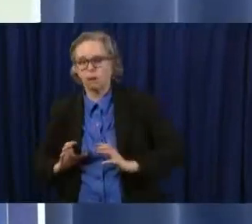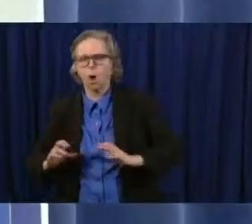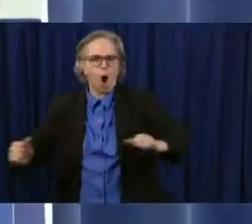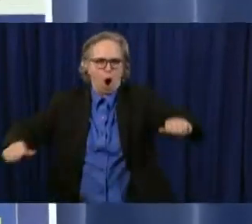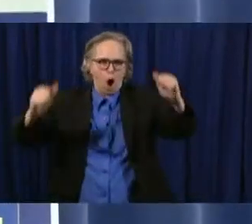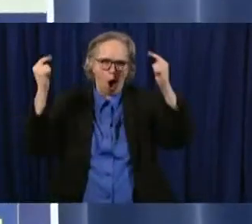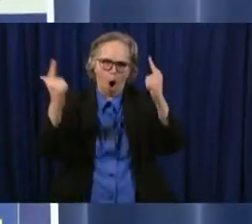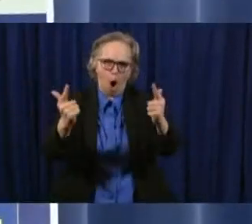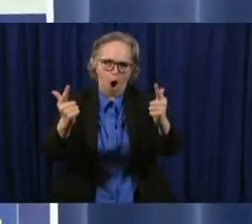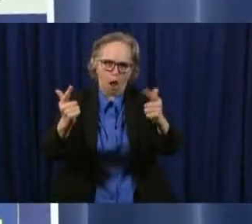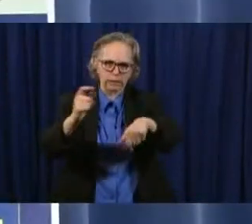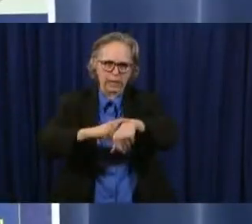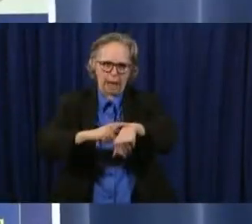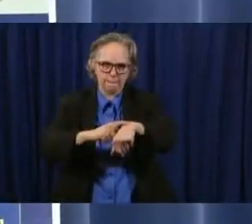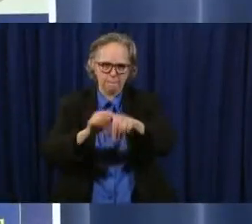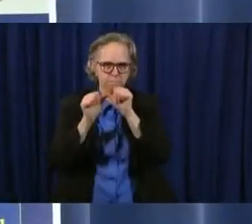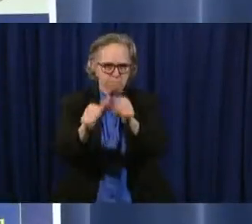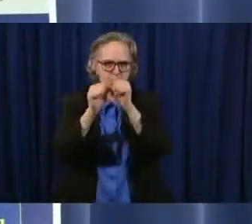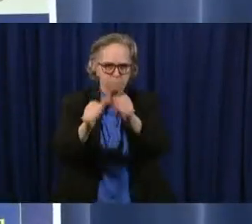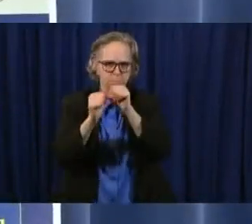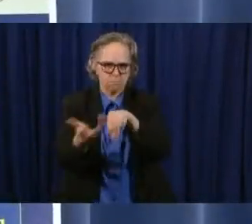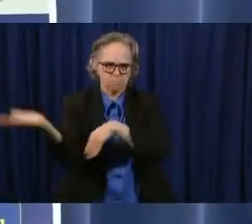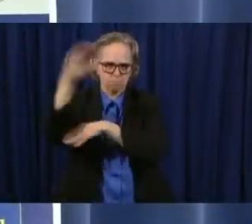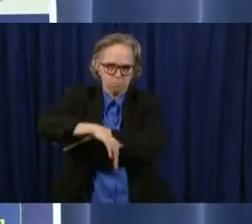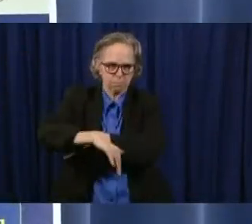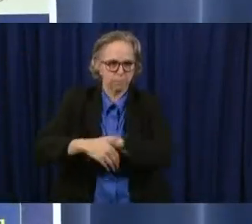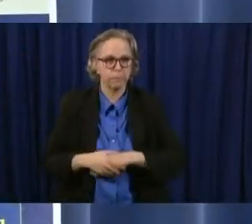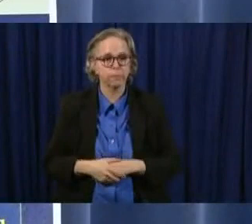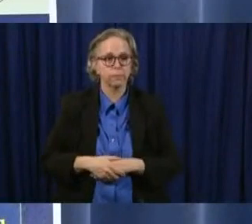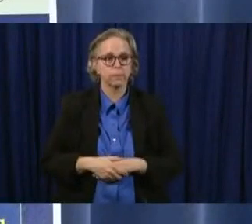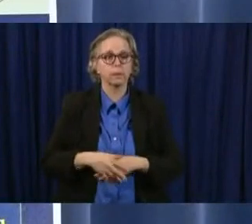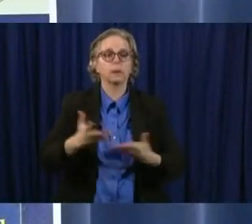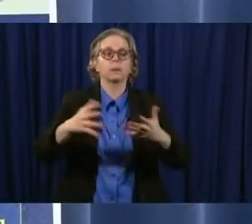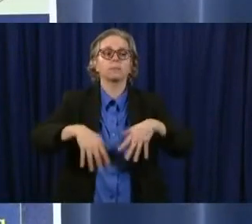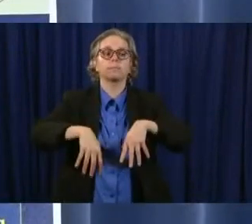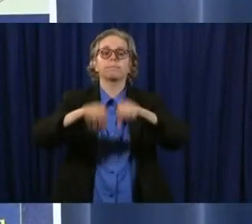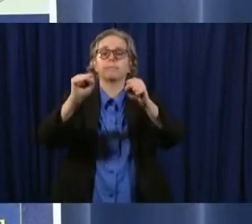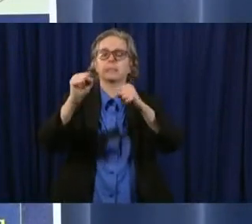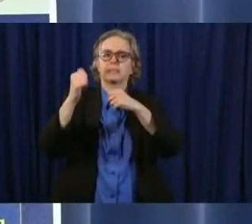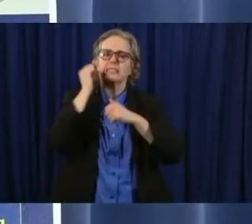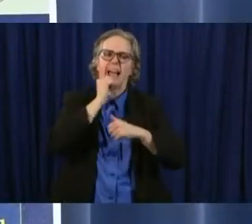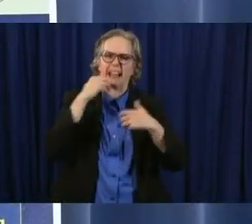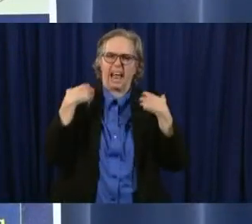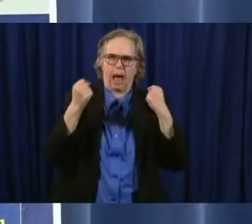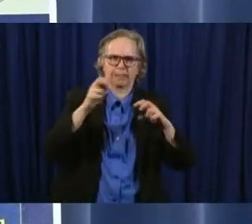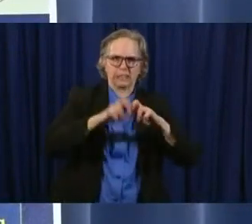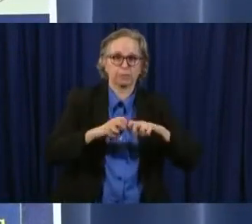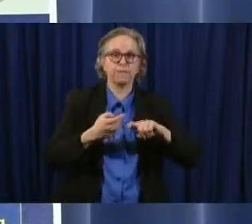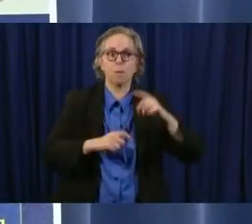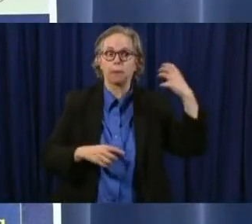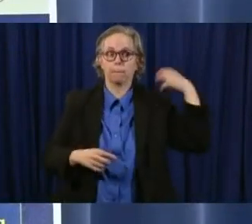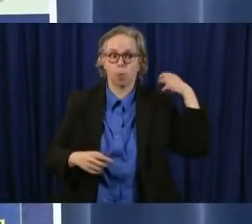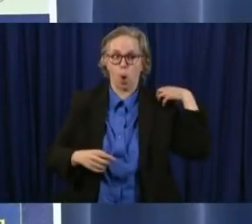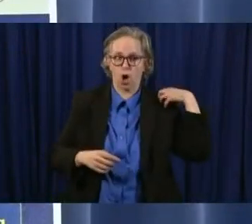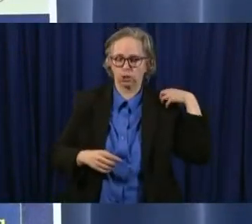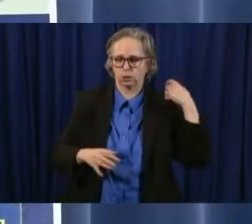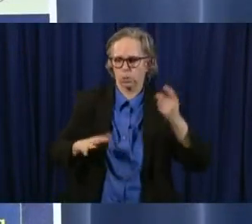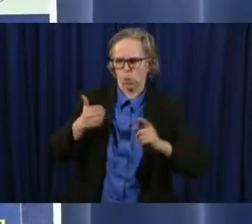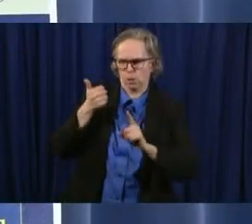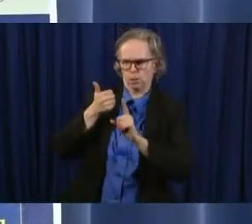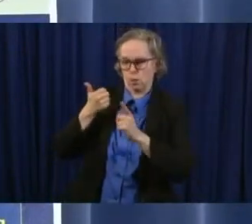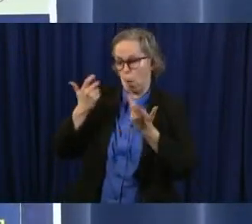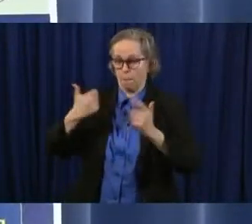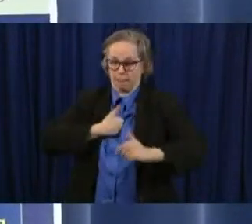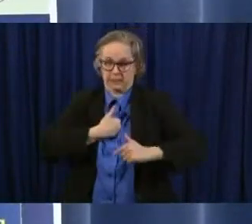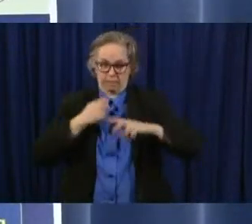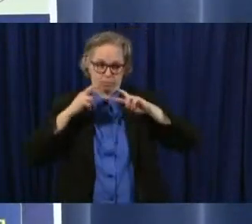Two, conduct daily health assessments by employers and employees, self-evaluation to determine if that person is fit for duty.